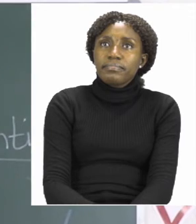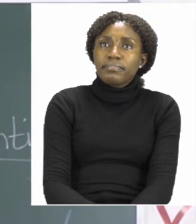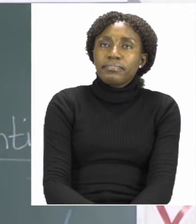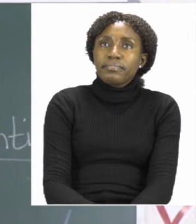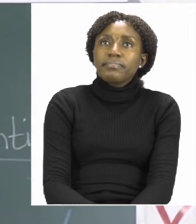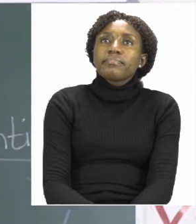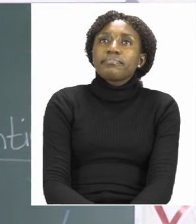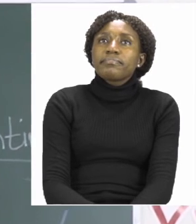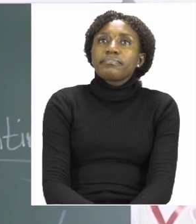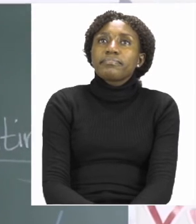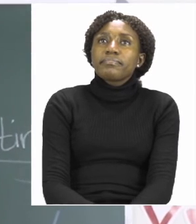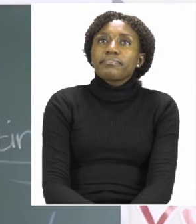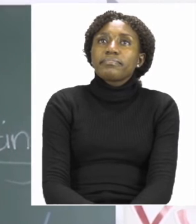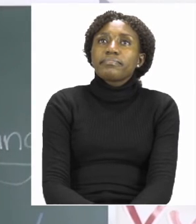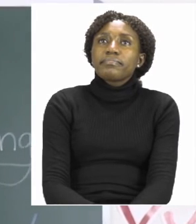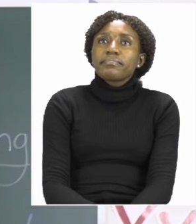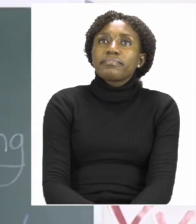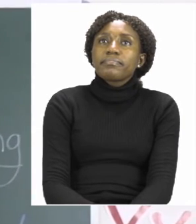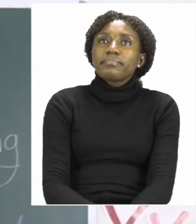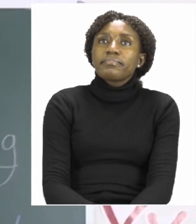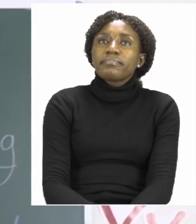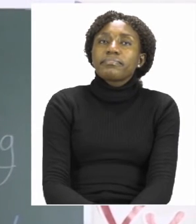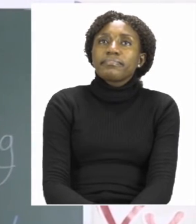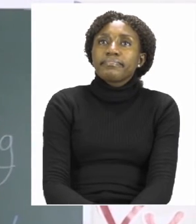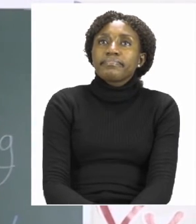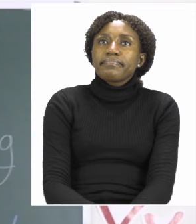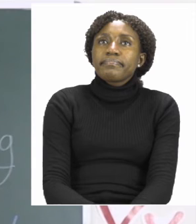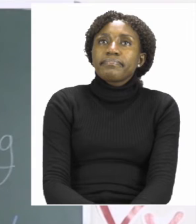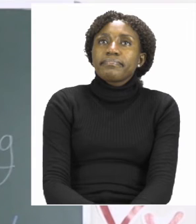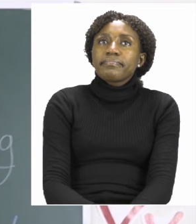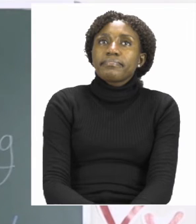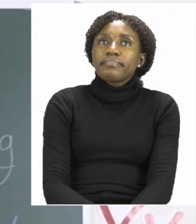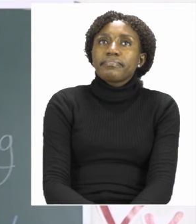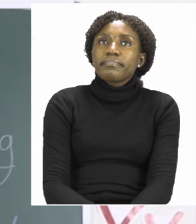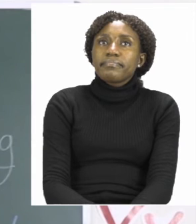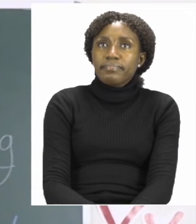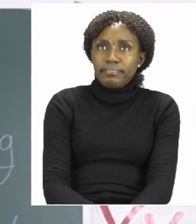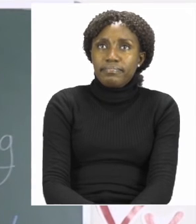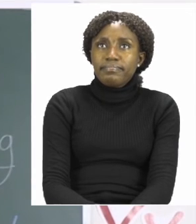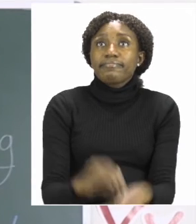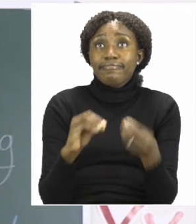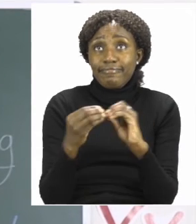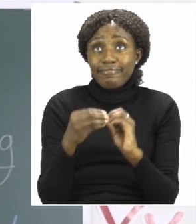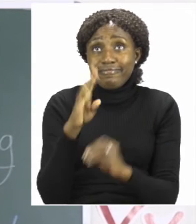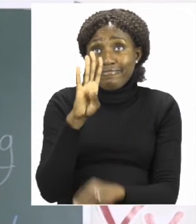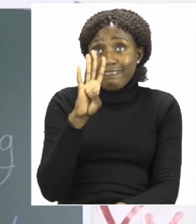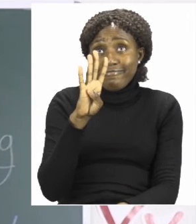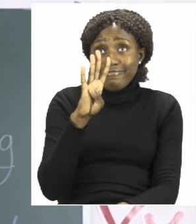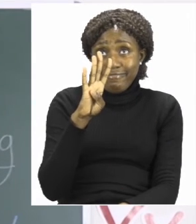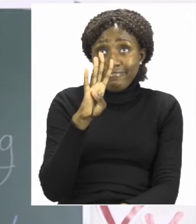through your bottom line. And this is what your number four